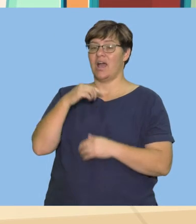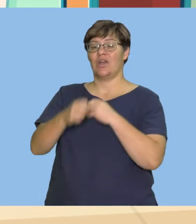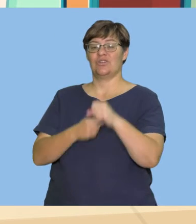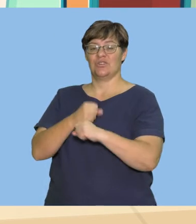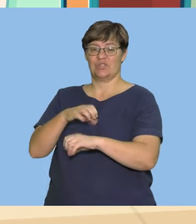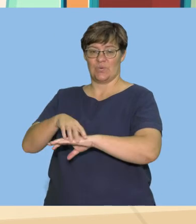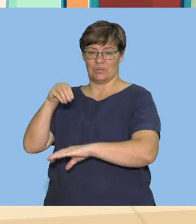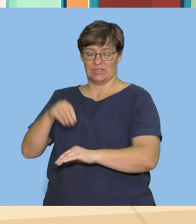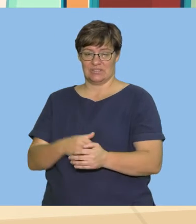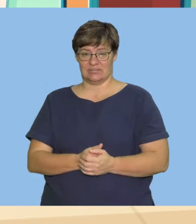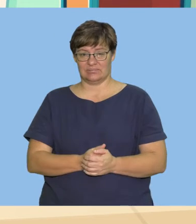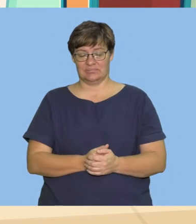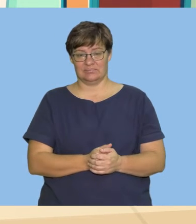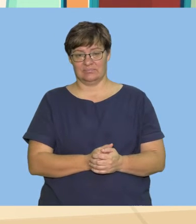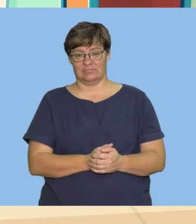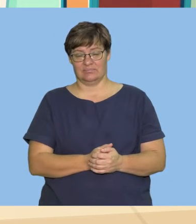old.